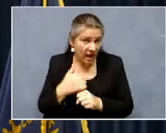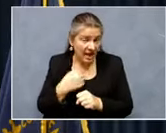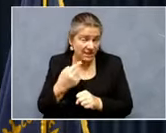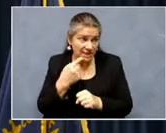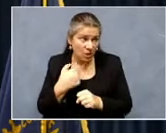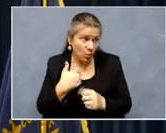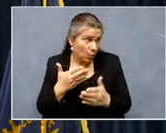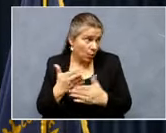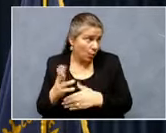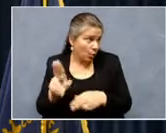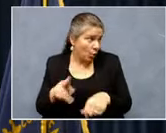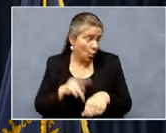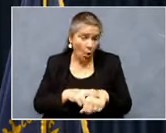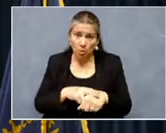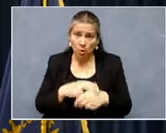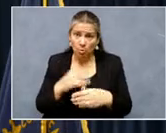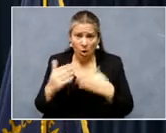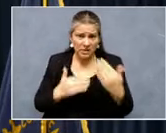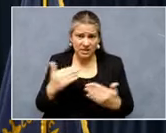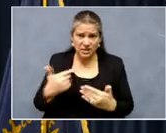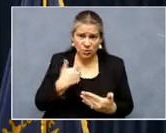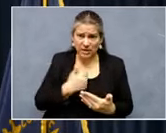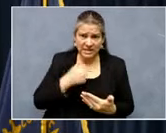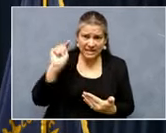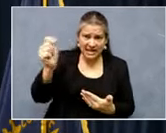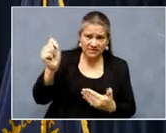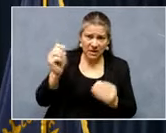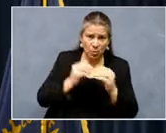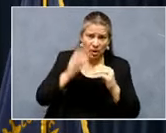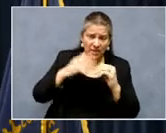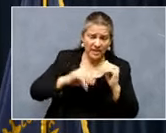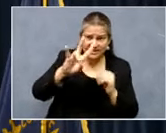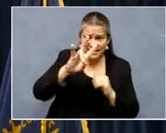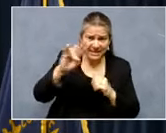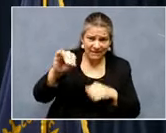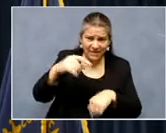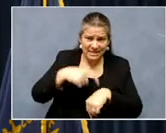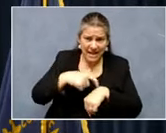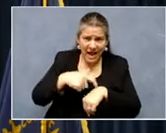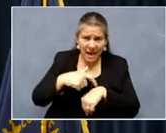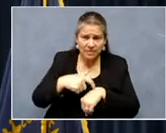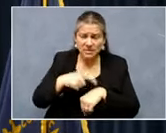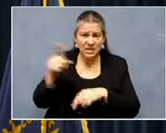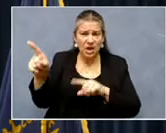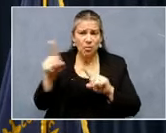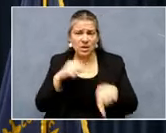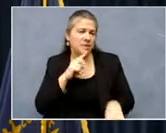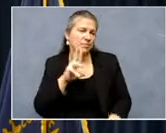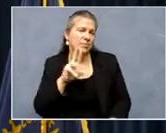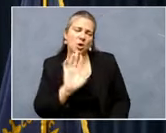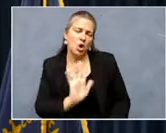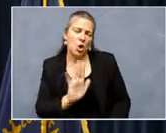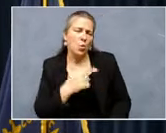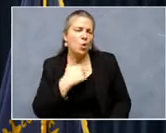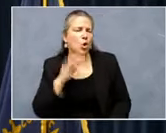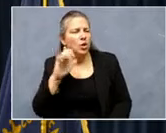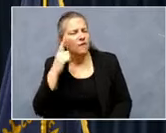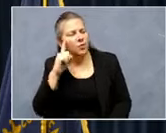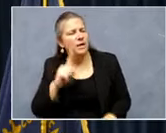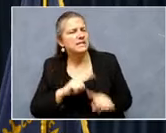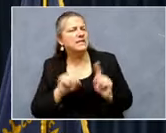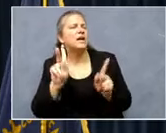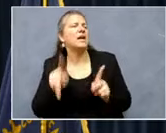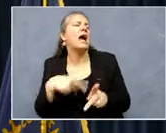process. We testified more than 70 times at committees. And the response was, no, we're looking for a different type of